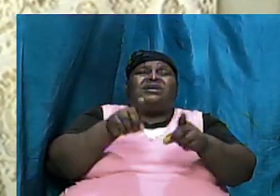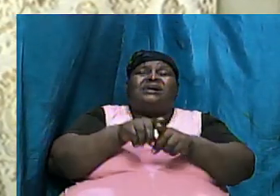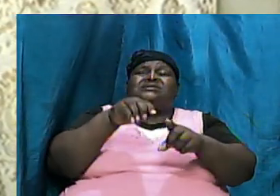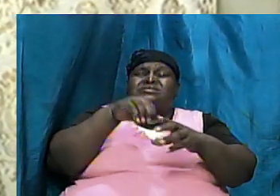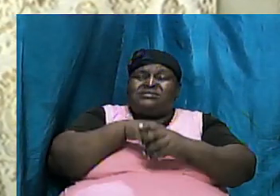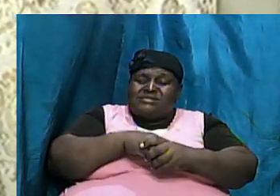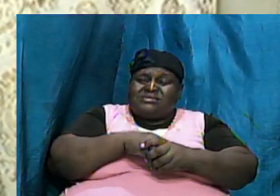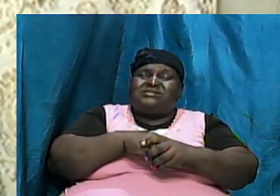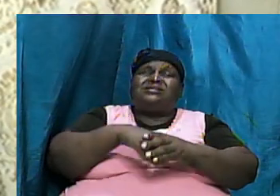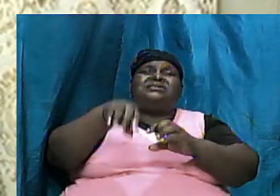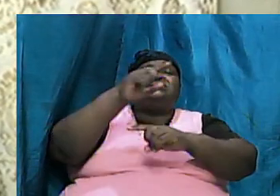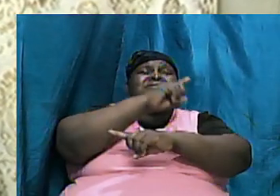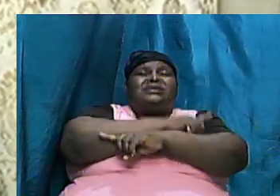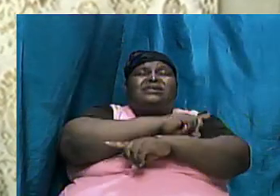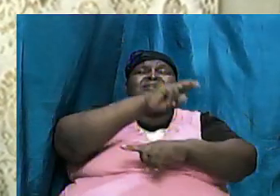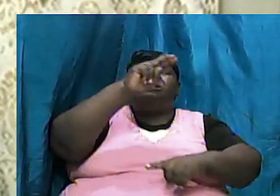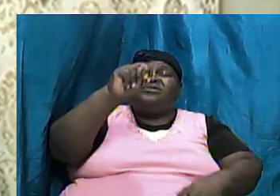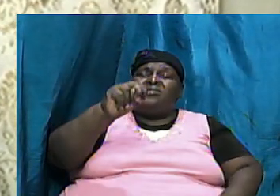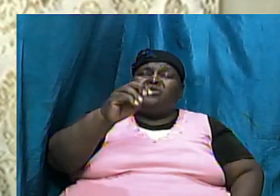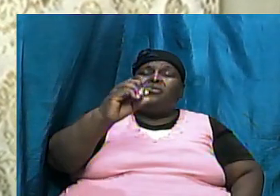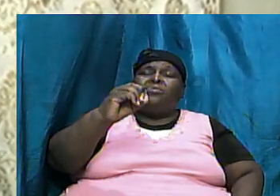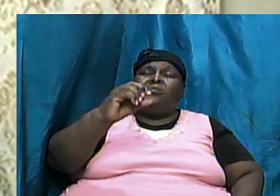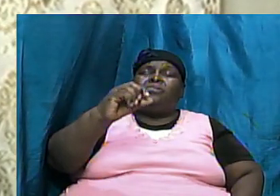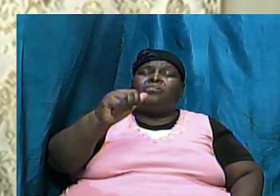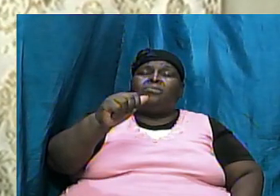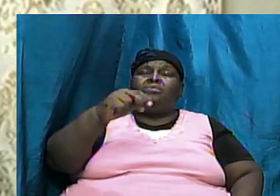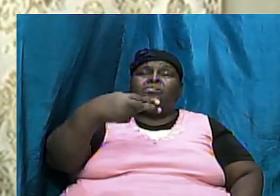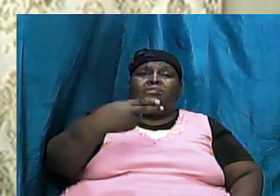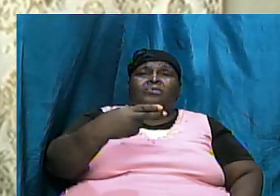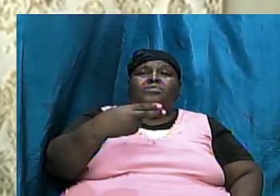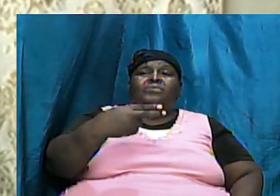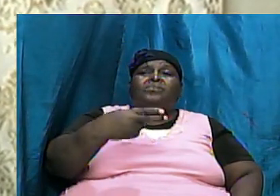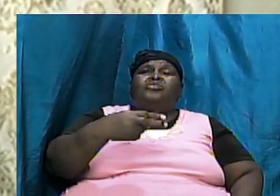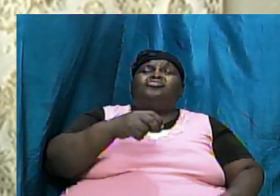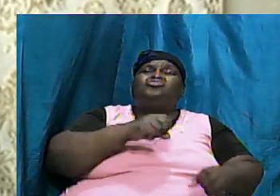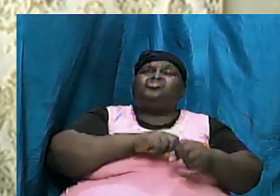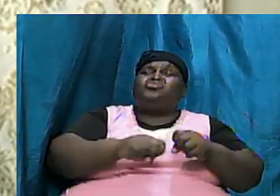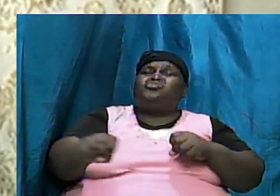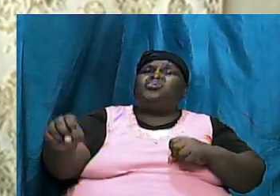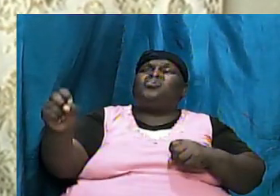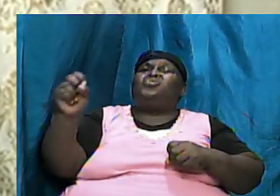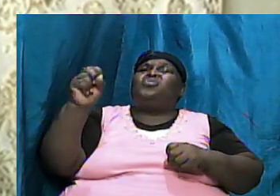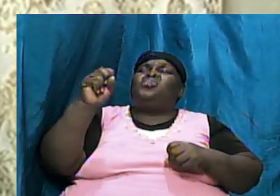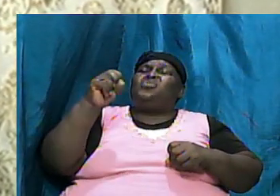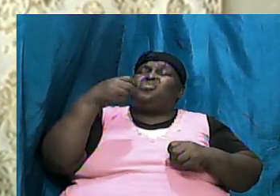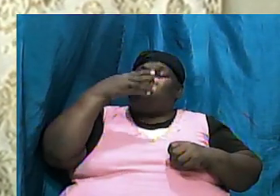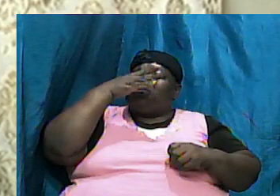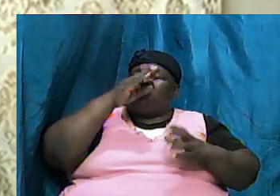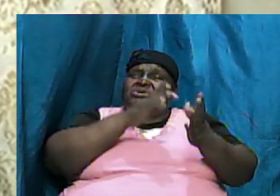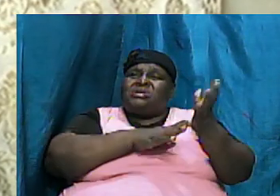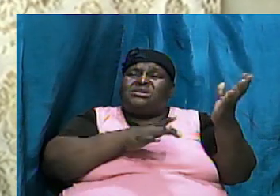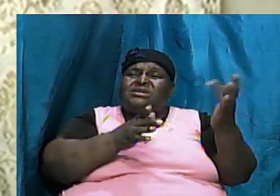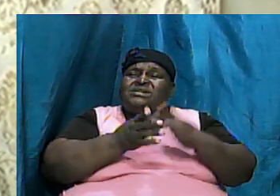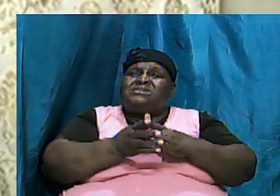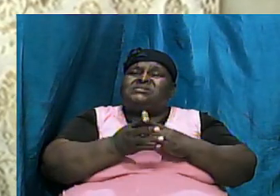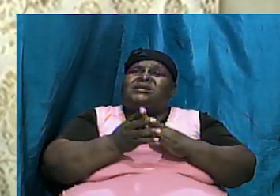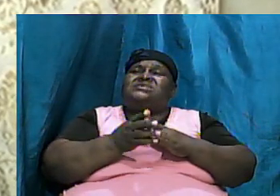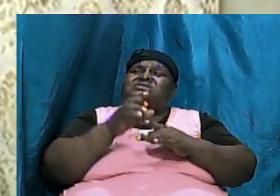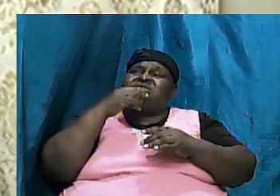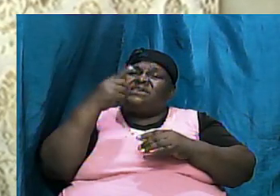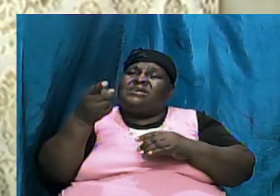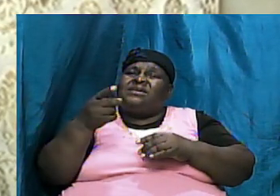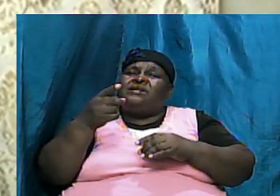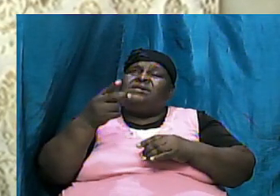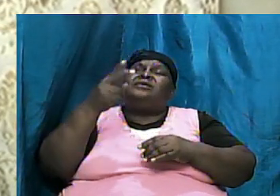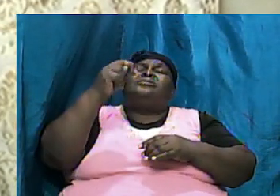were in the days of Noah so he indicated that Noah was